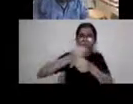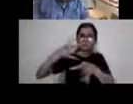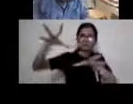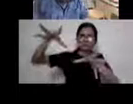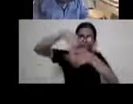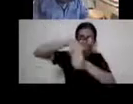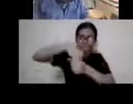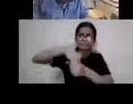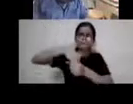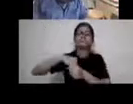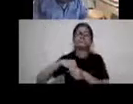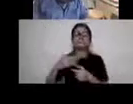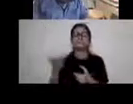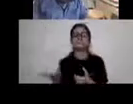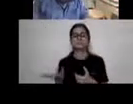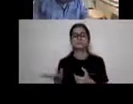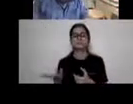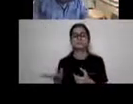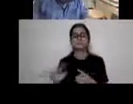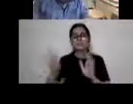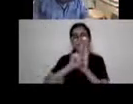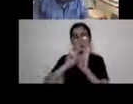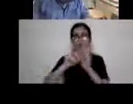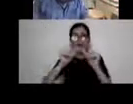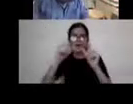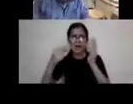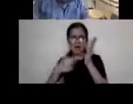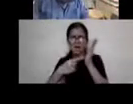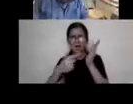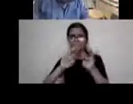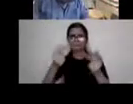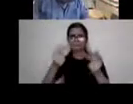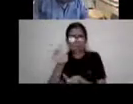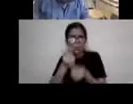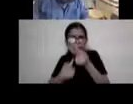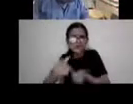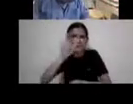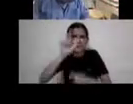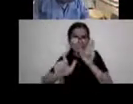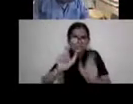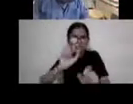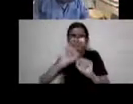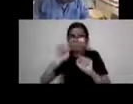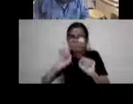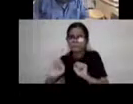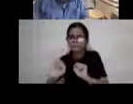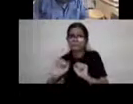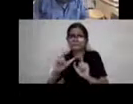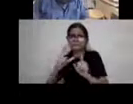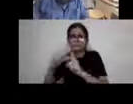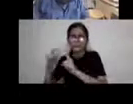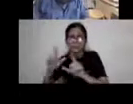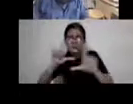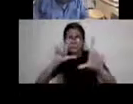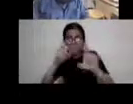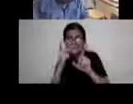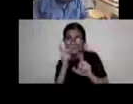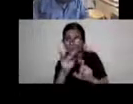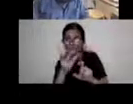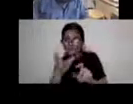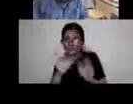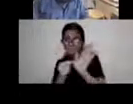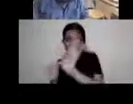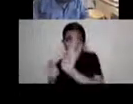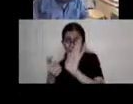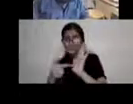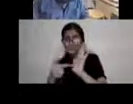legislative activists and politicians. You may be familiar with this image that I'm now showing you, which